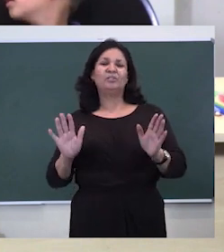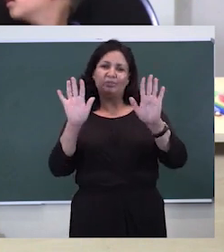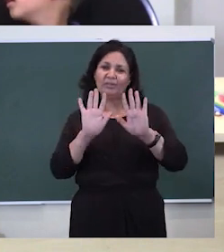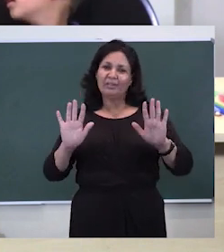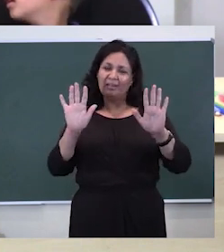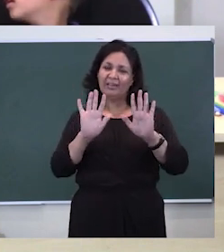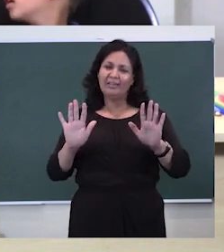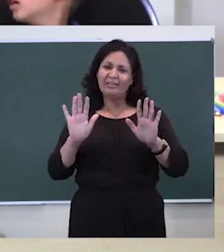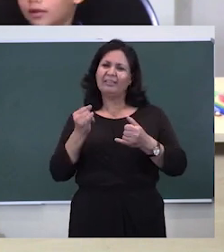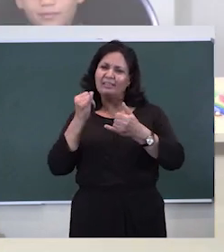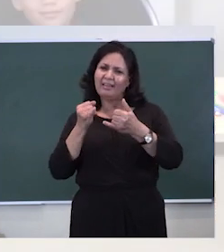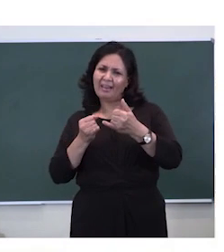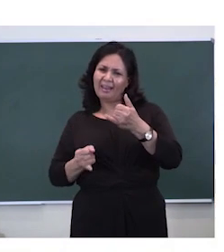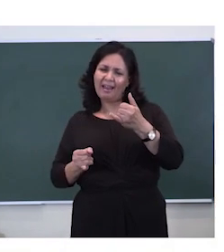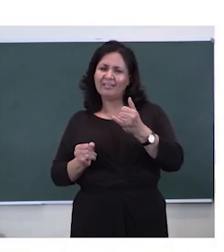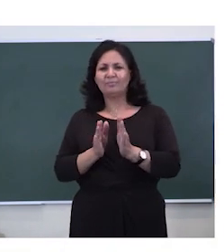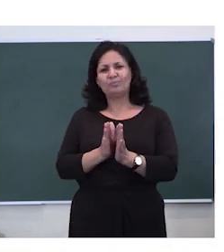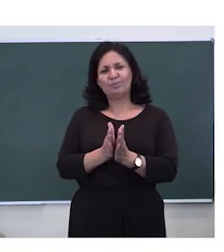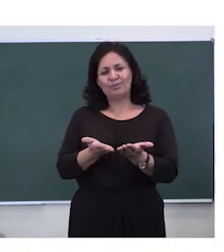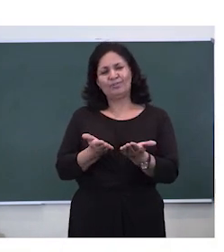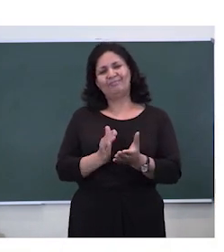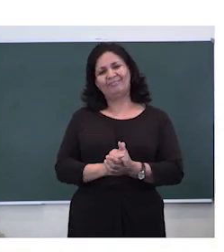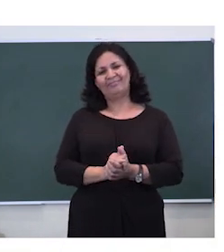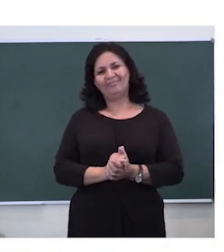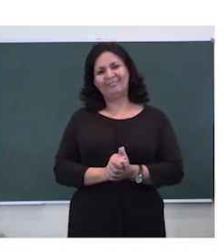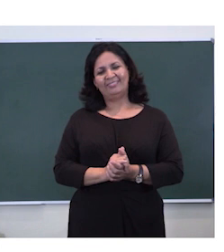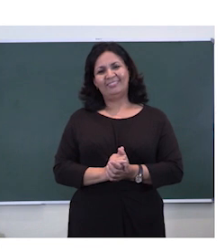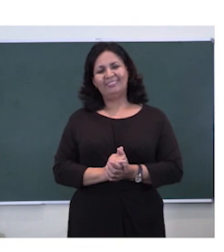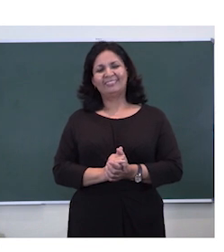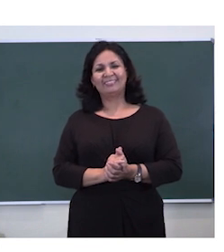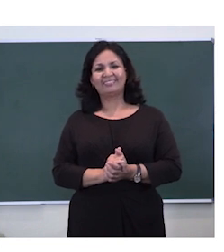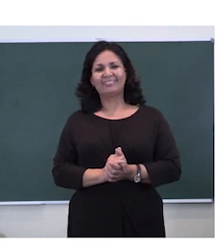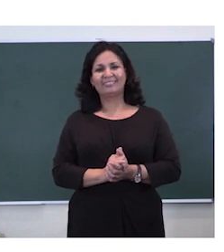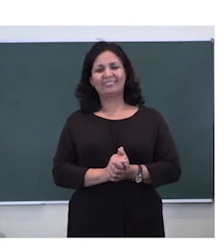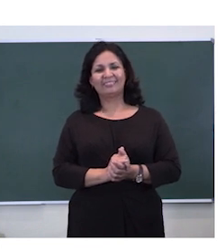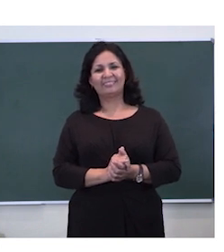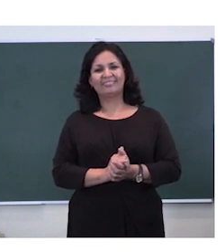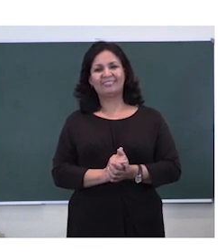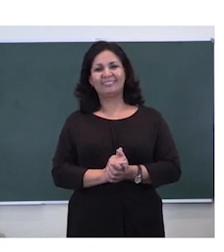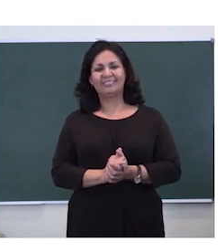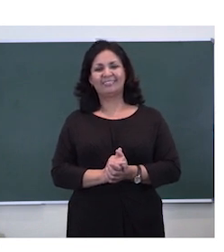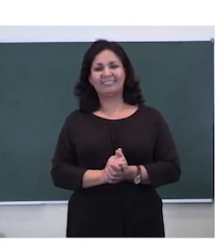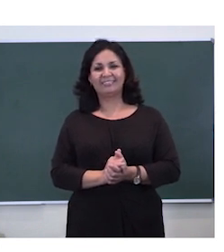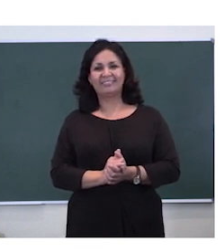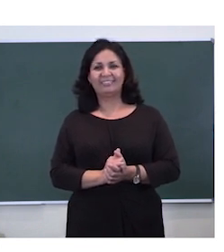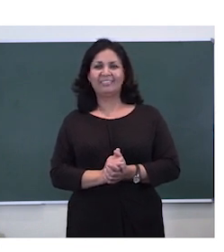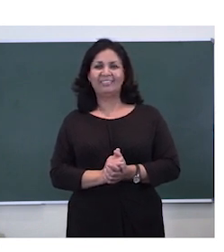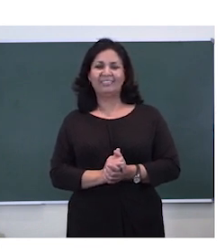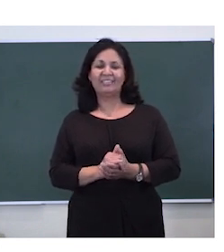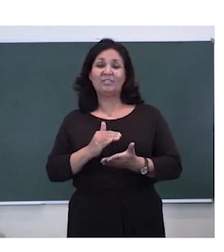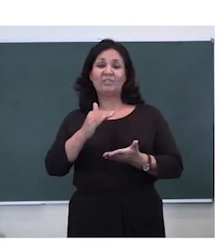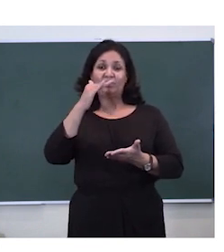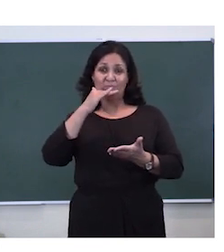last book for me. And then if we move to the